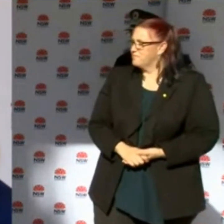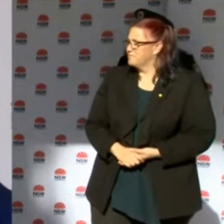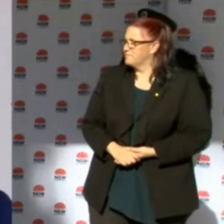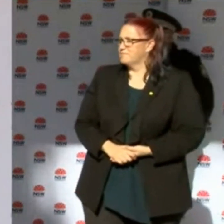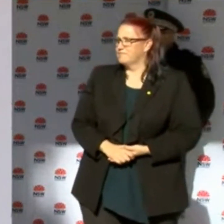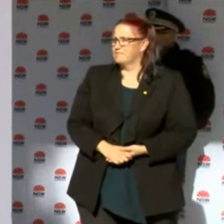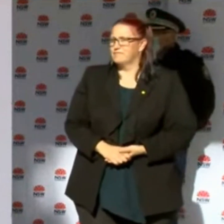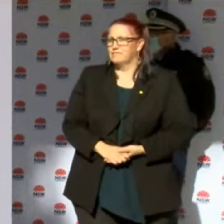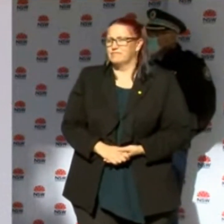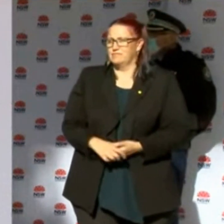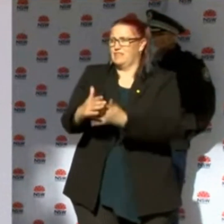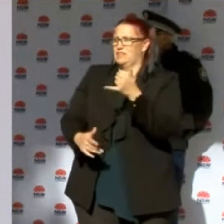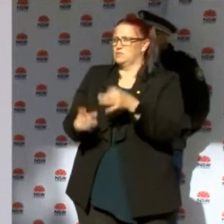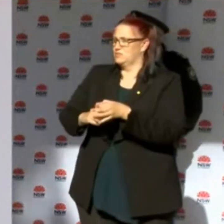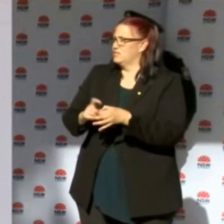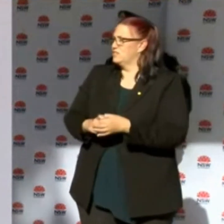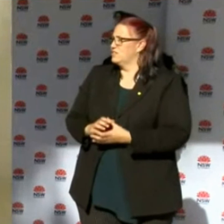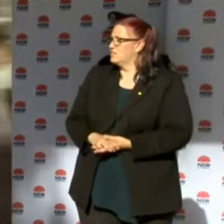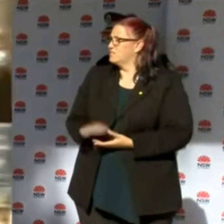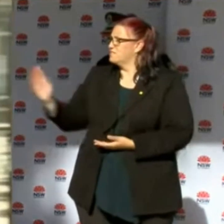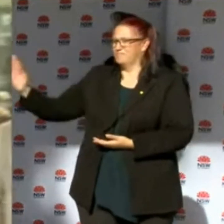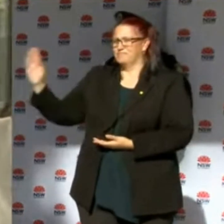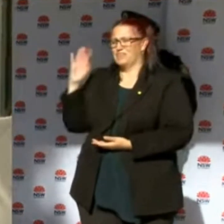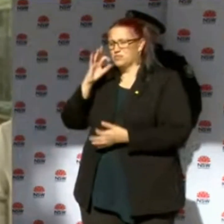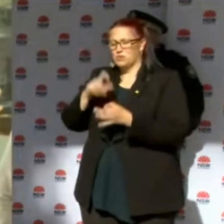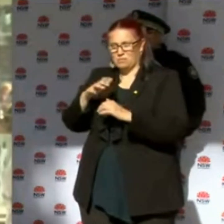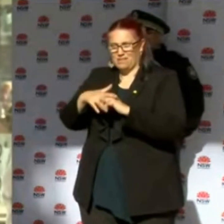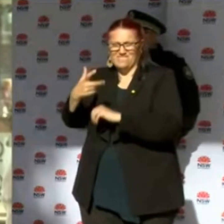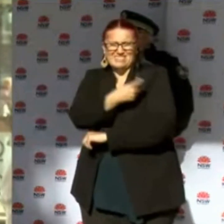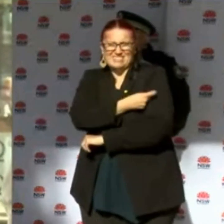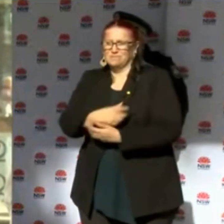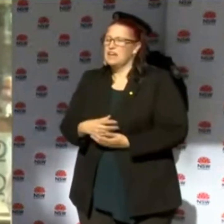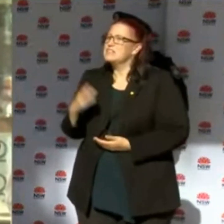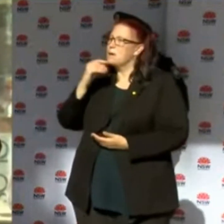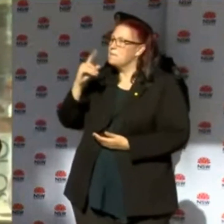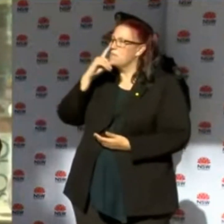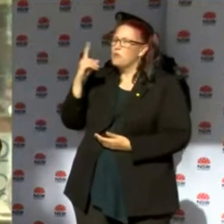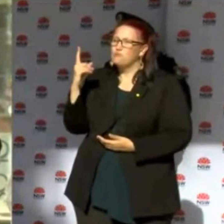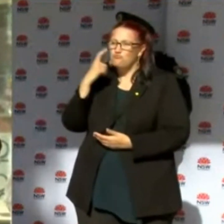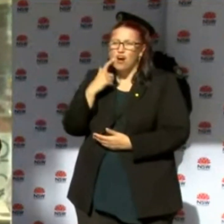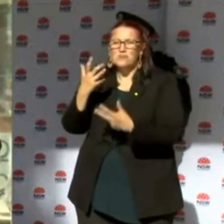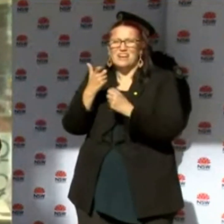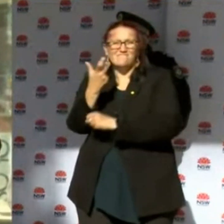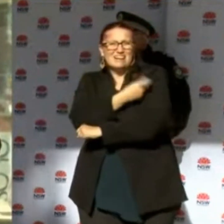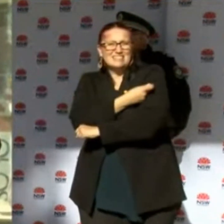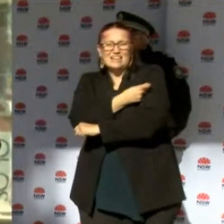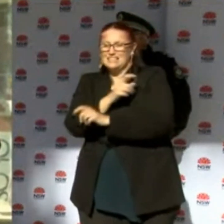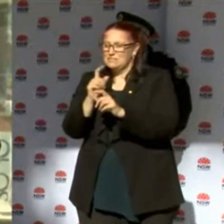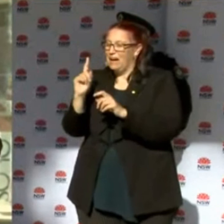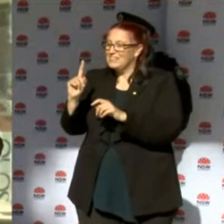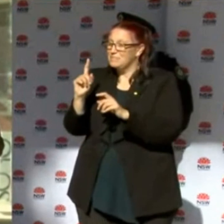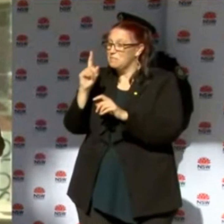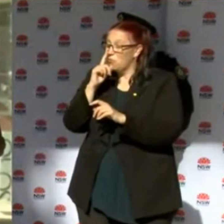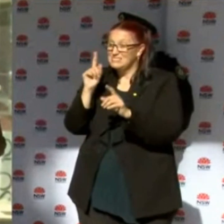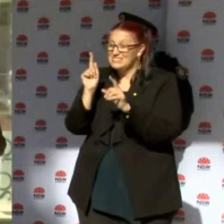questions with the Prime Minister about increasing our There are very anecdotal reports that people are trying to get their vaccine. But people of a similar age attending the same